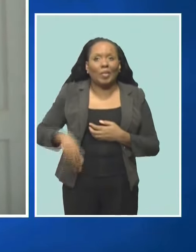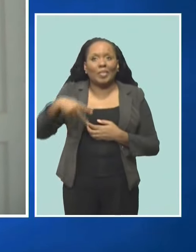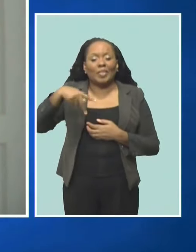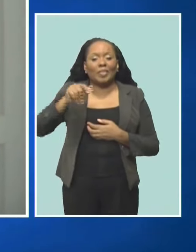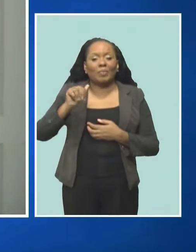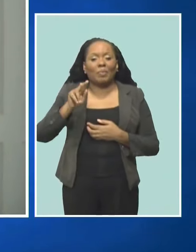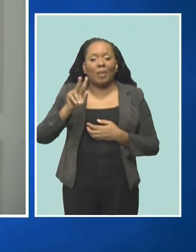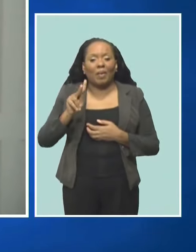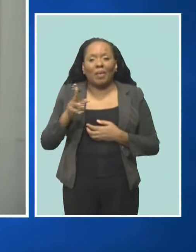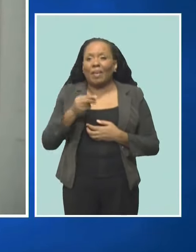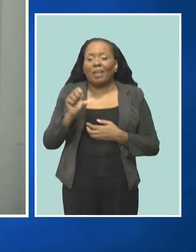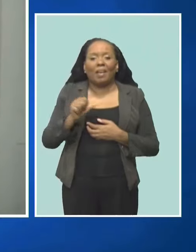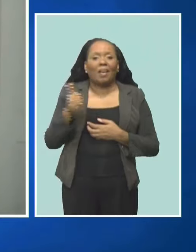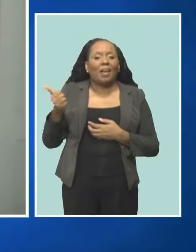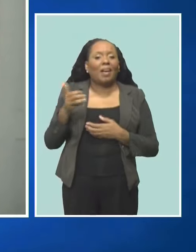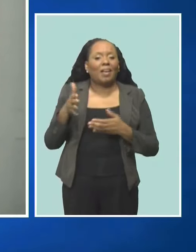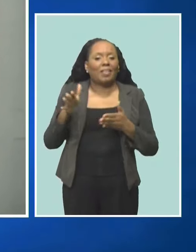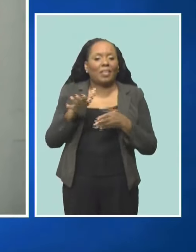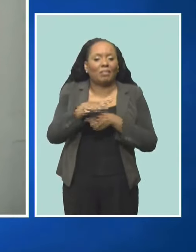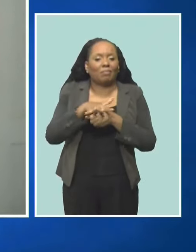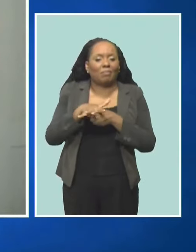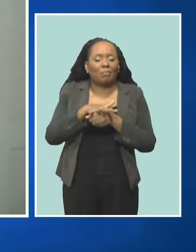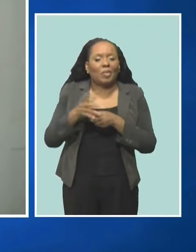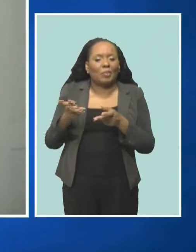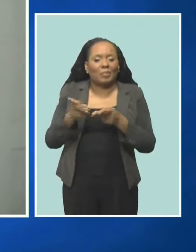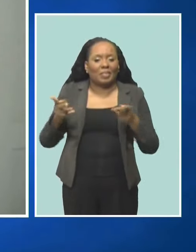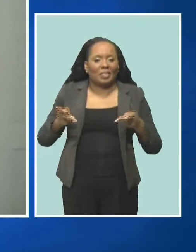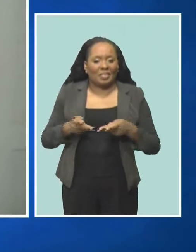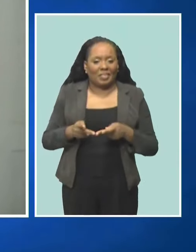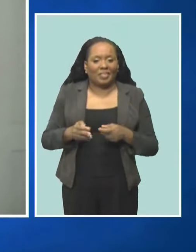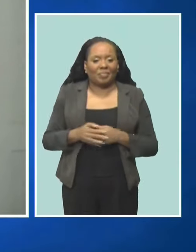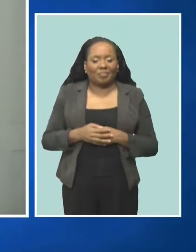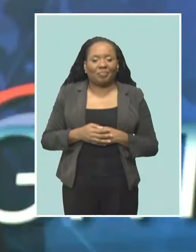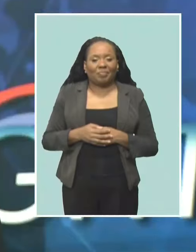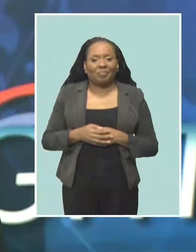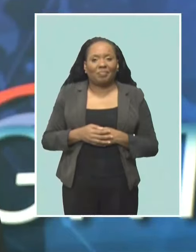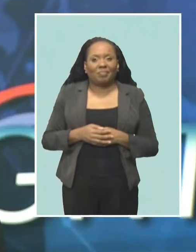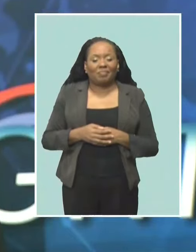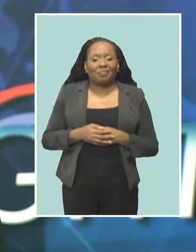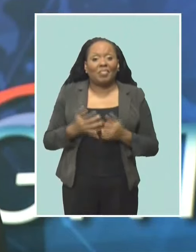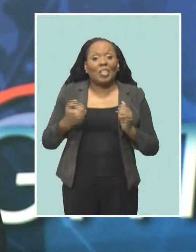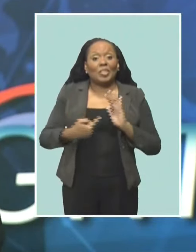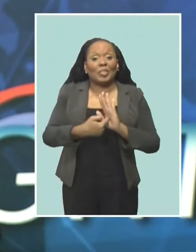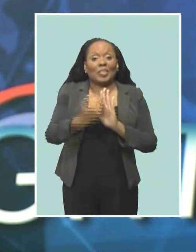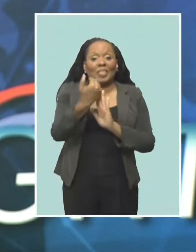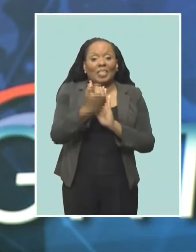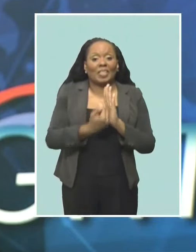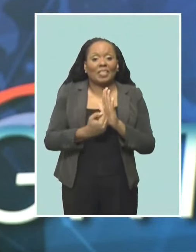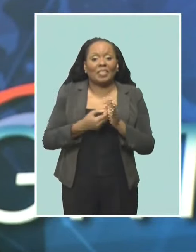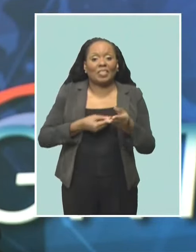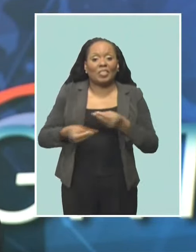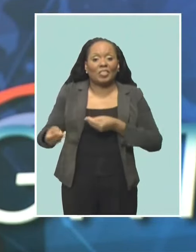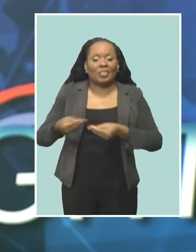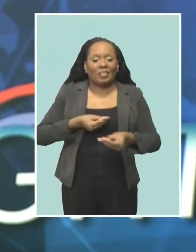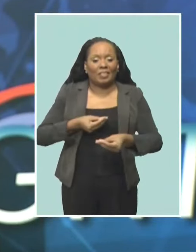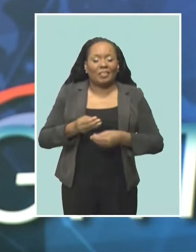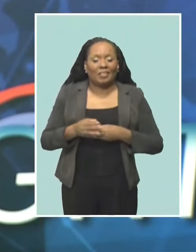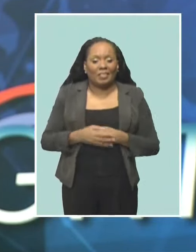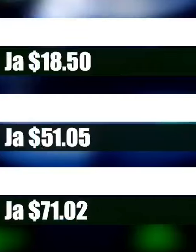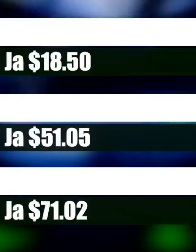Spikestone. Trevor Thorpe for the Business Report. Time now for tonight's trading report.